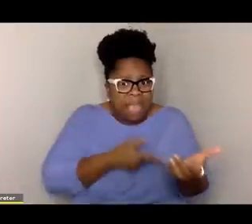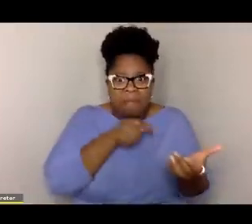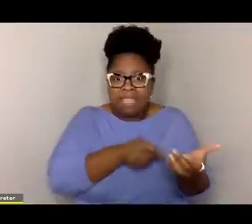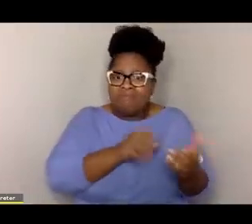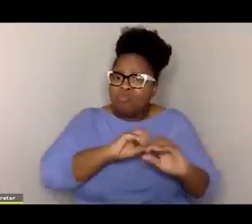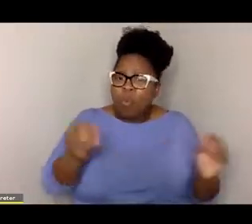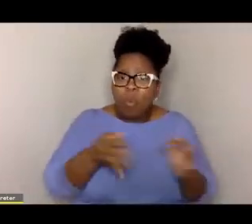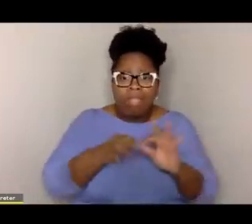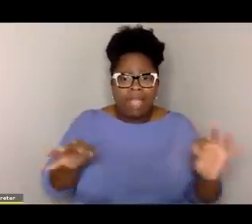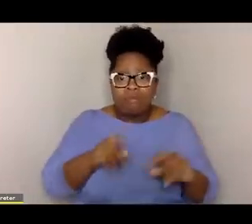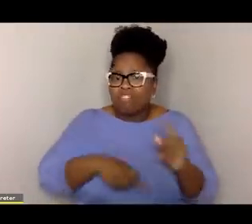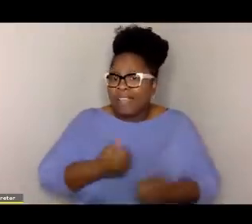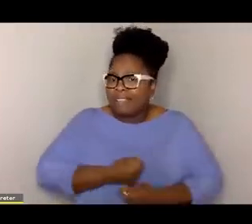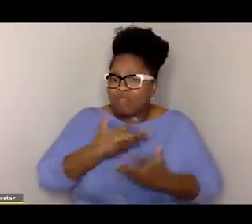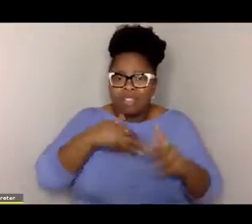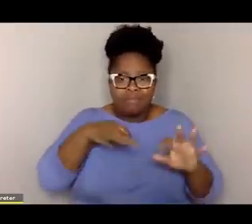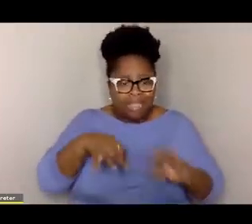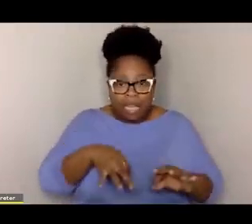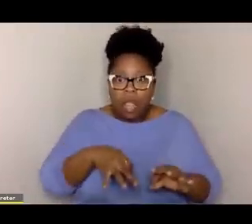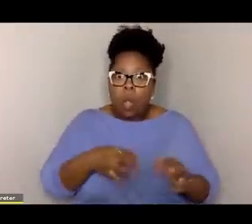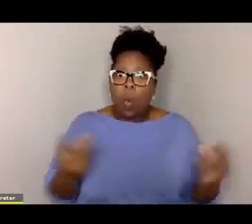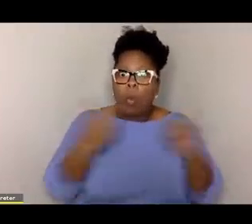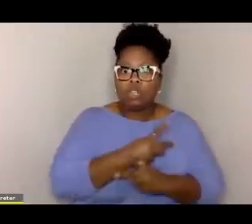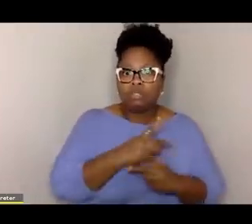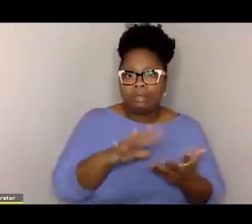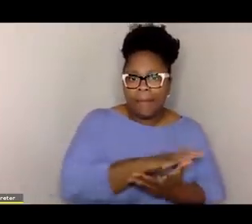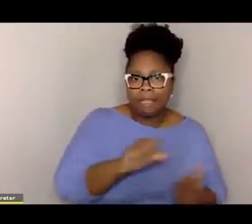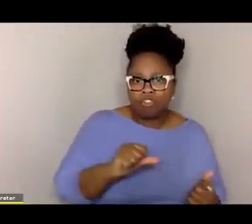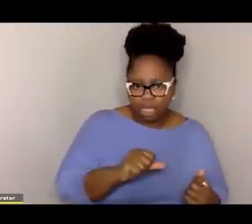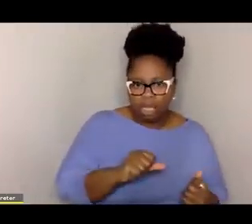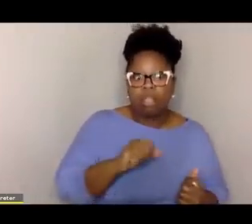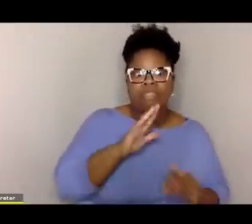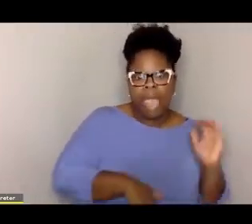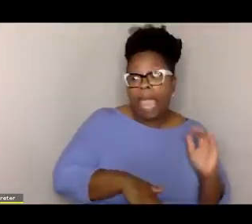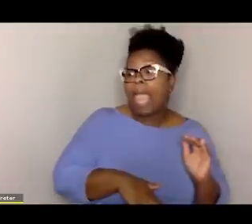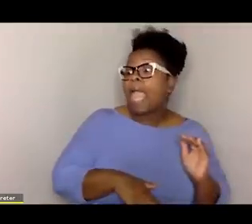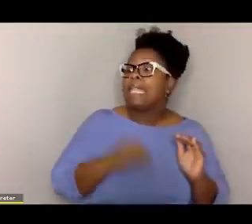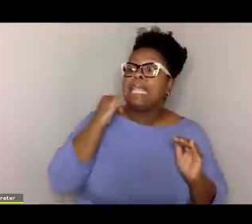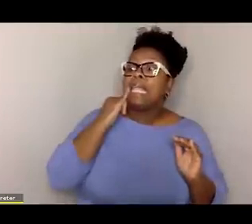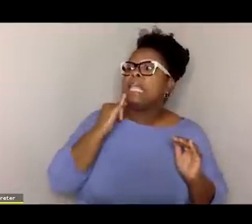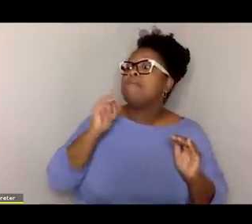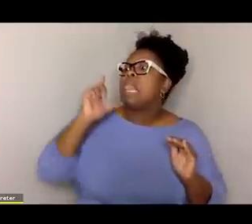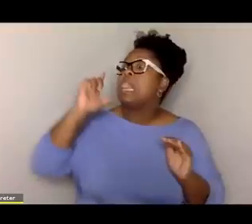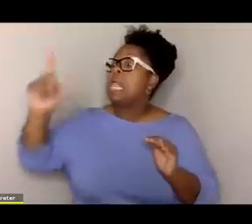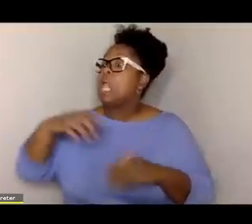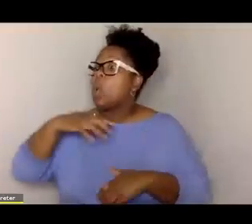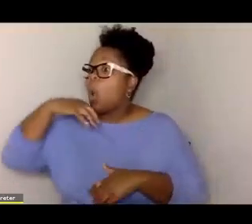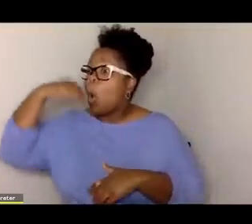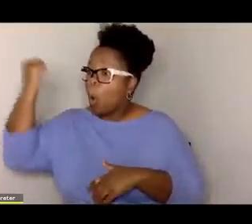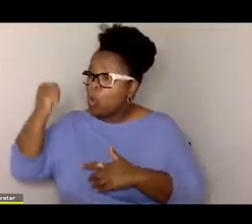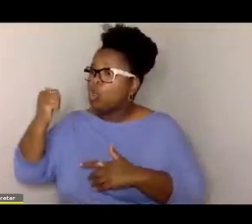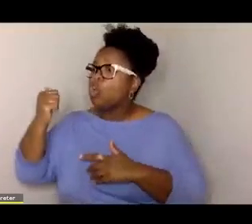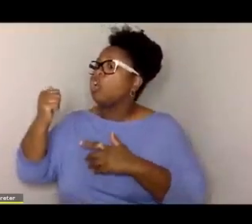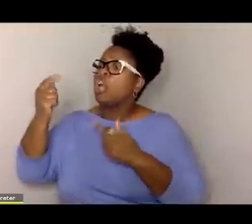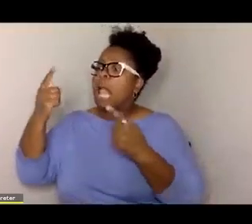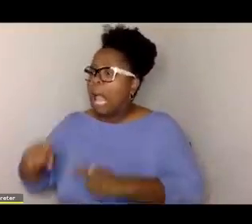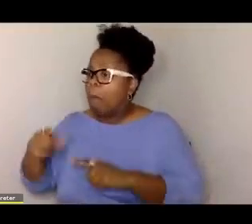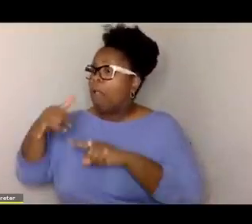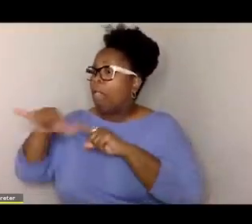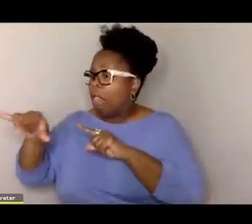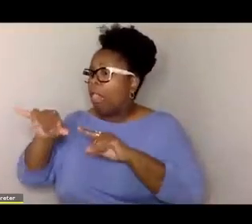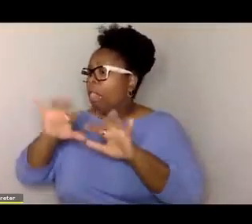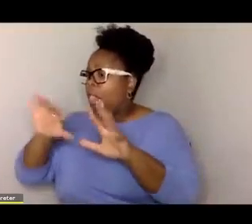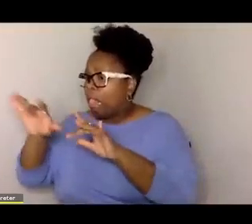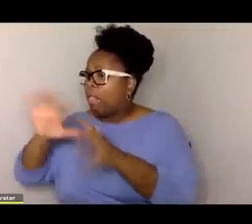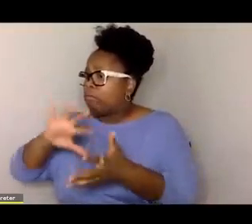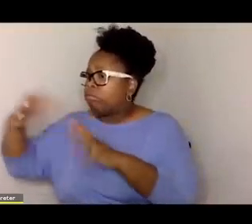and you don't have the language to explain it, it's more damaging than if it happens to you older and you at least can process it